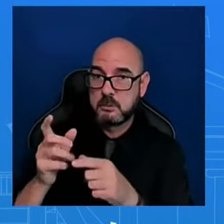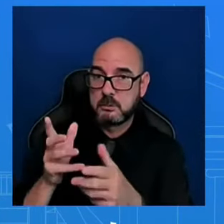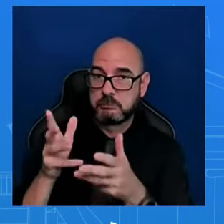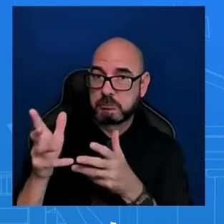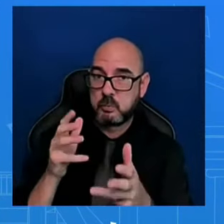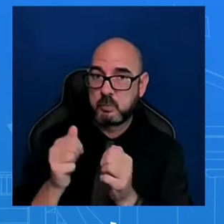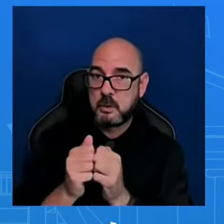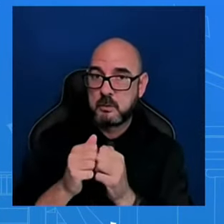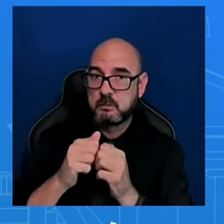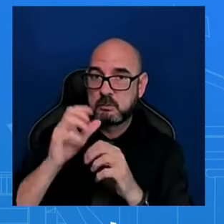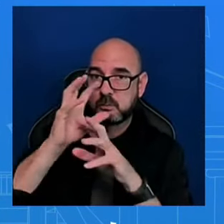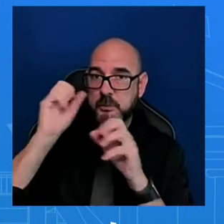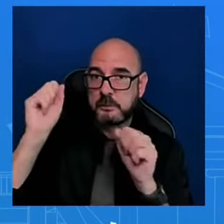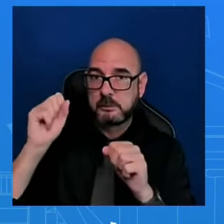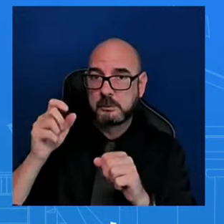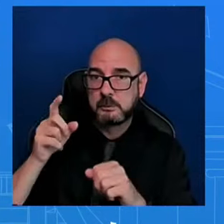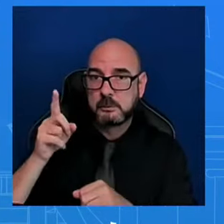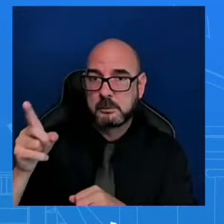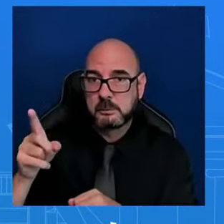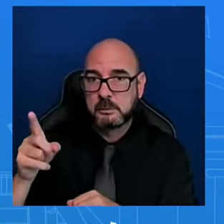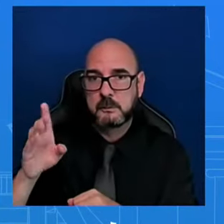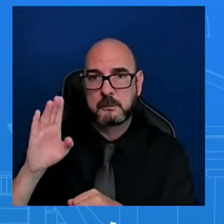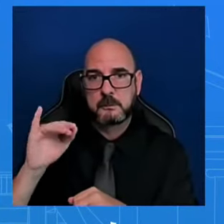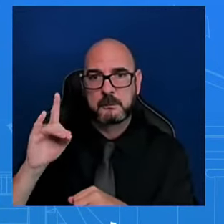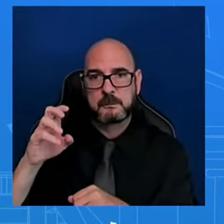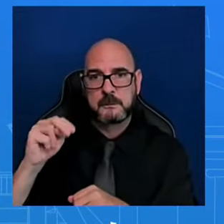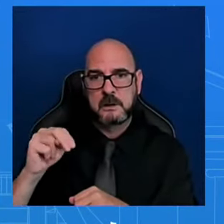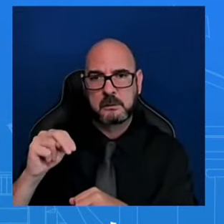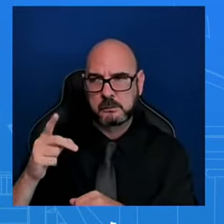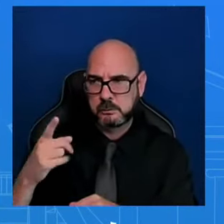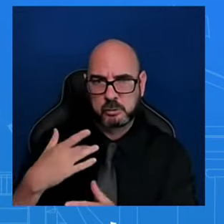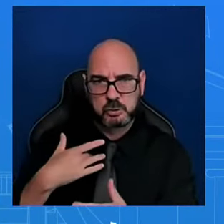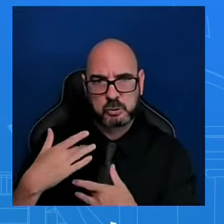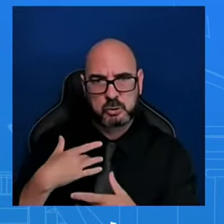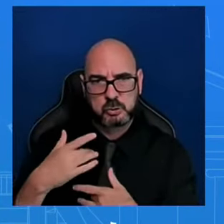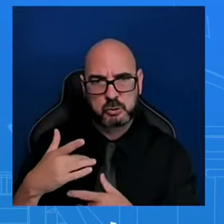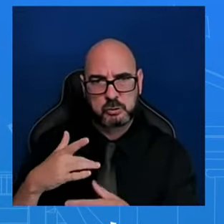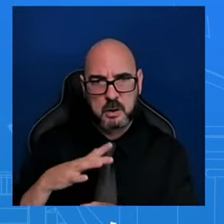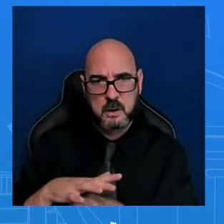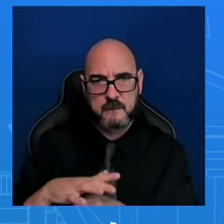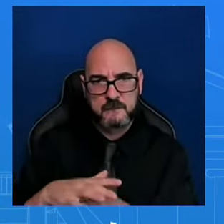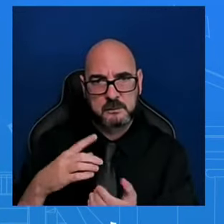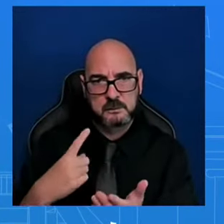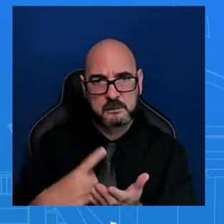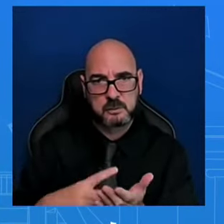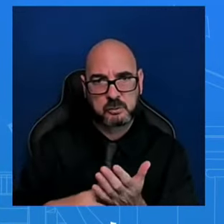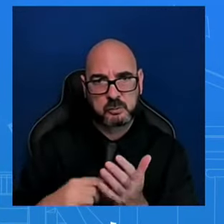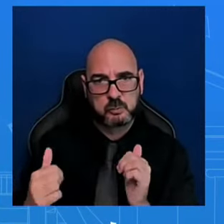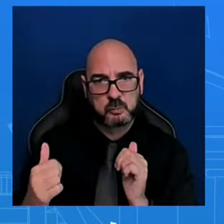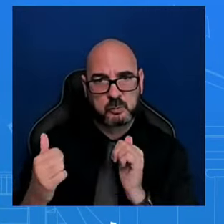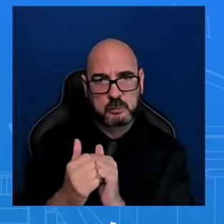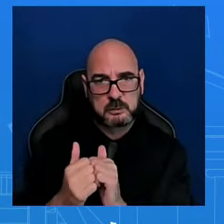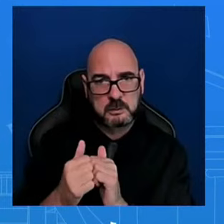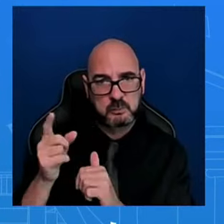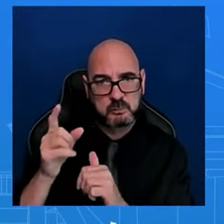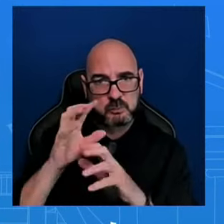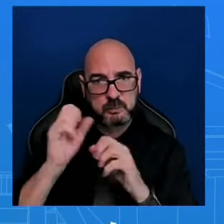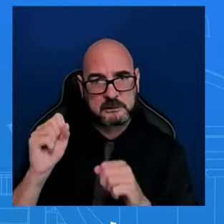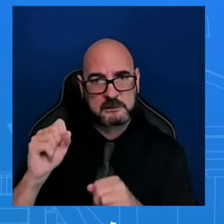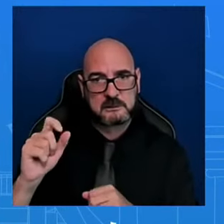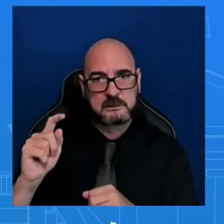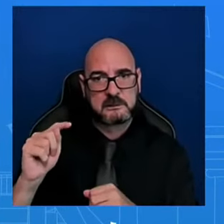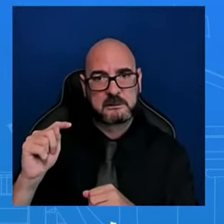a call with the president of China, why is he and why is the vice president, why are they still making videos for TikTok?